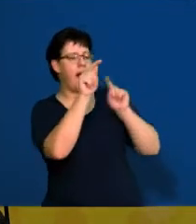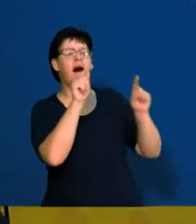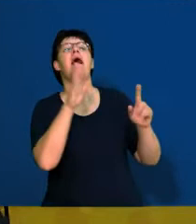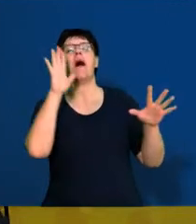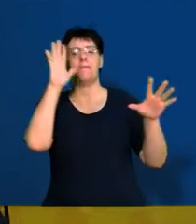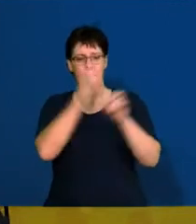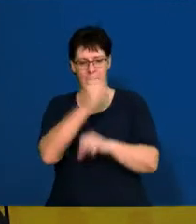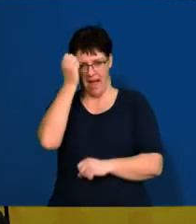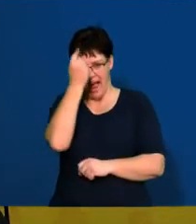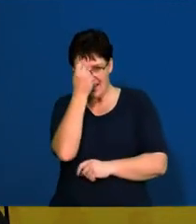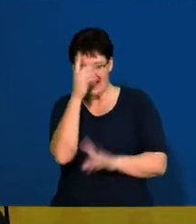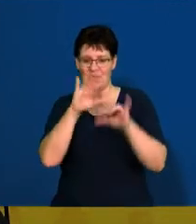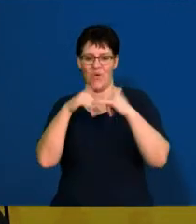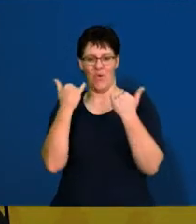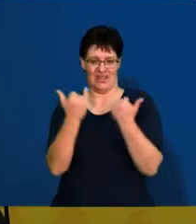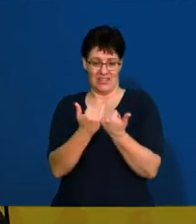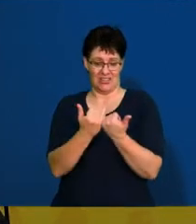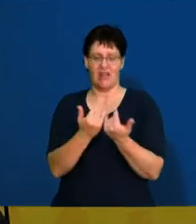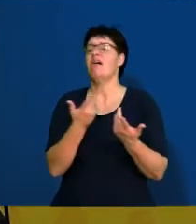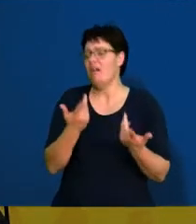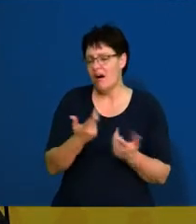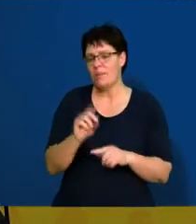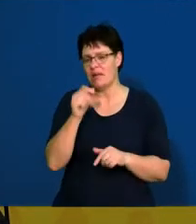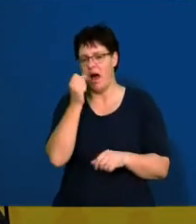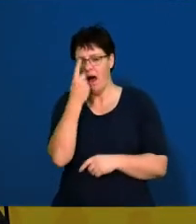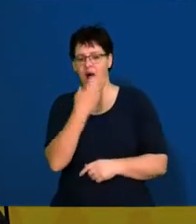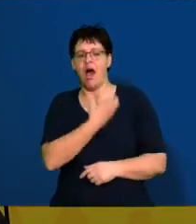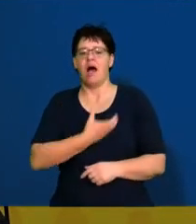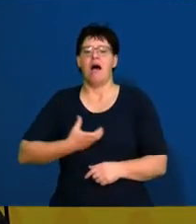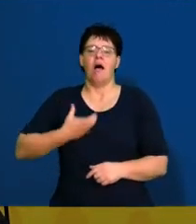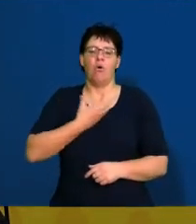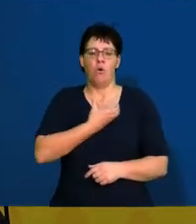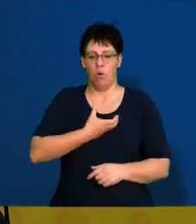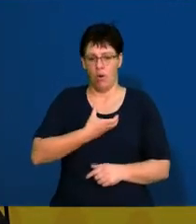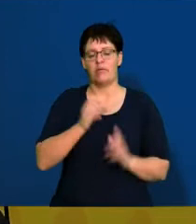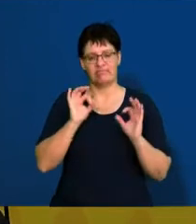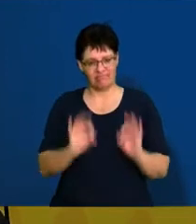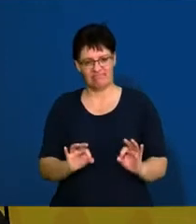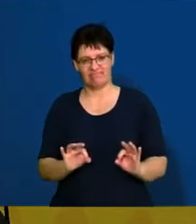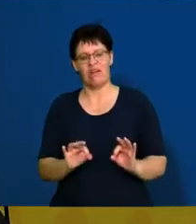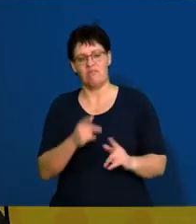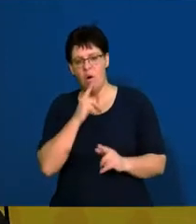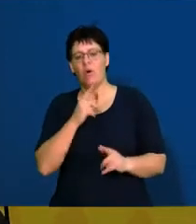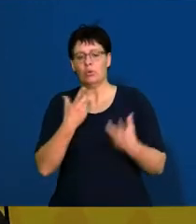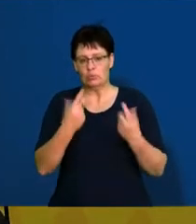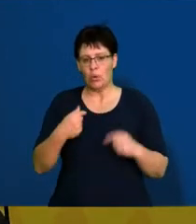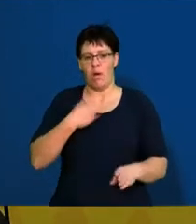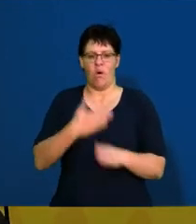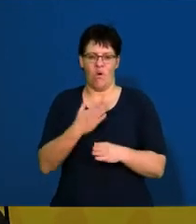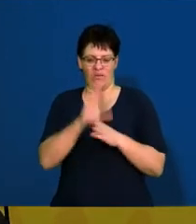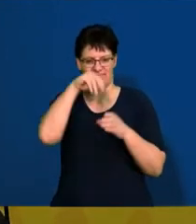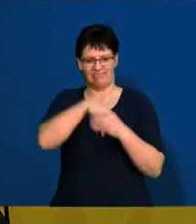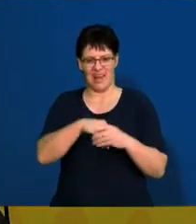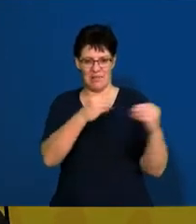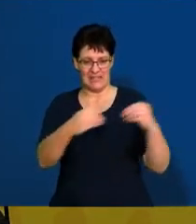land in terms of the actual organization and it just makes them a lot more comfortable in terms of actually performing